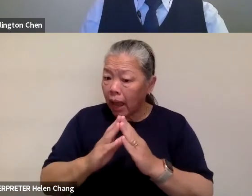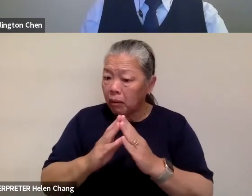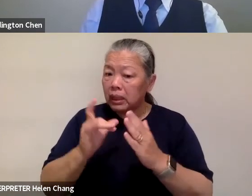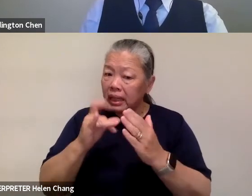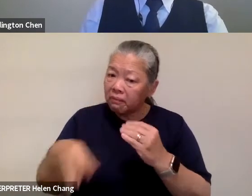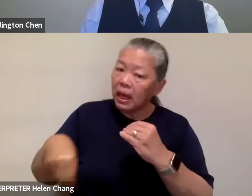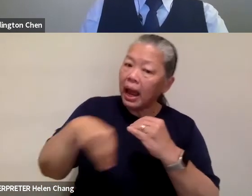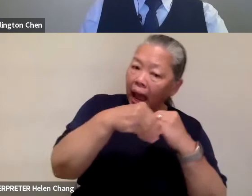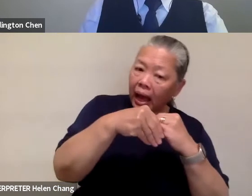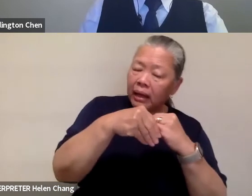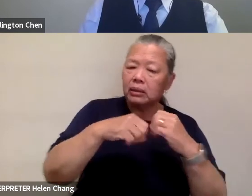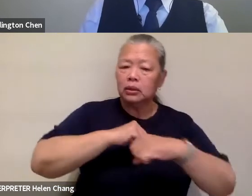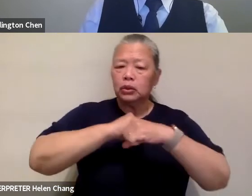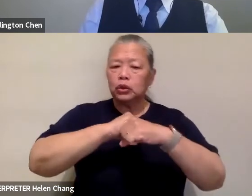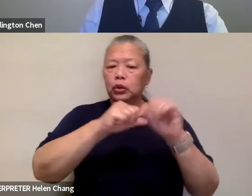cameras?